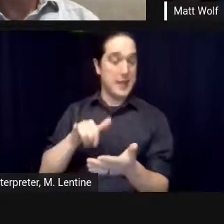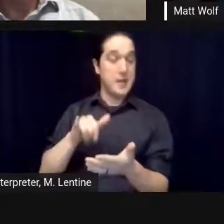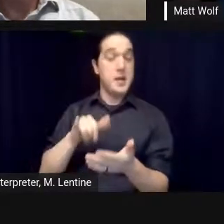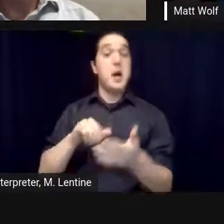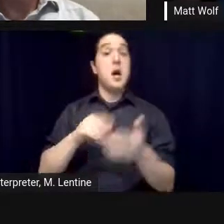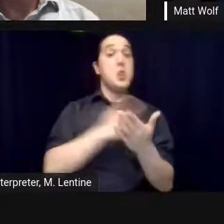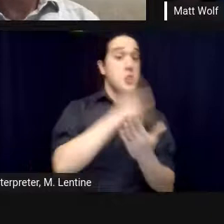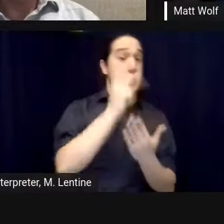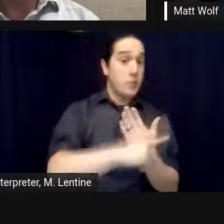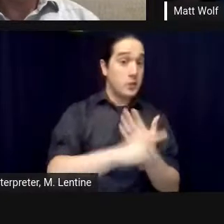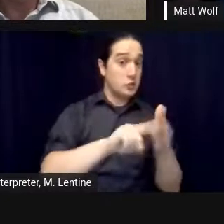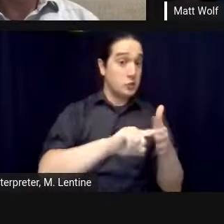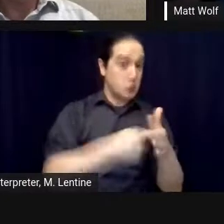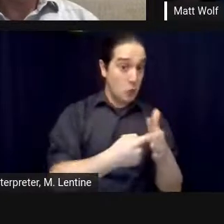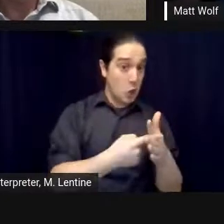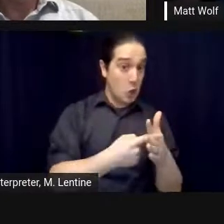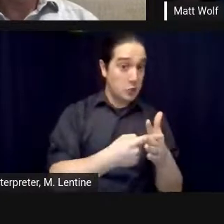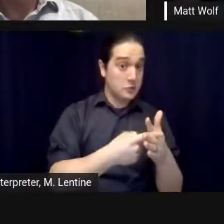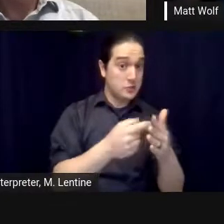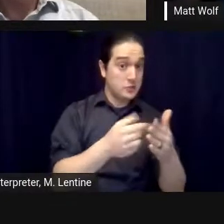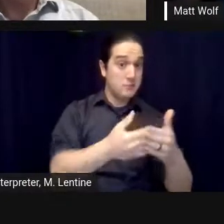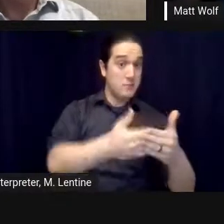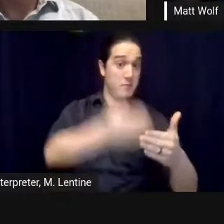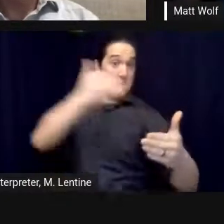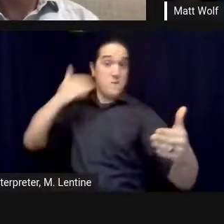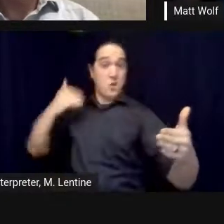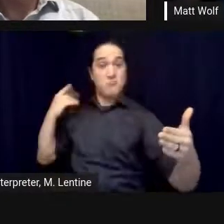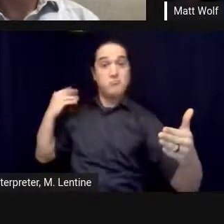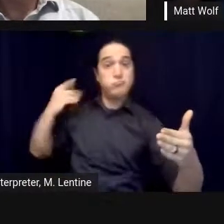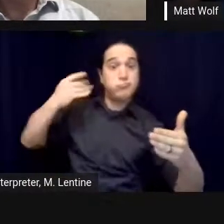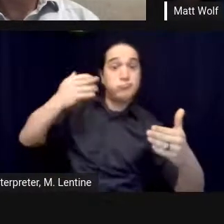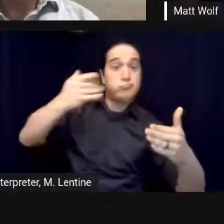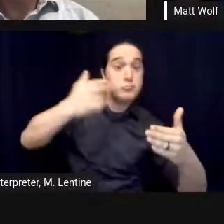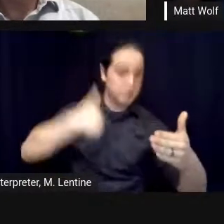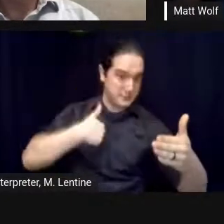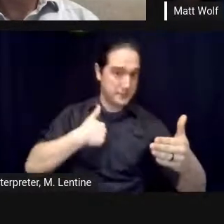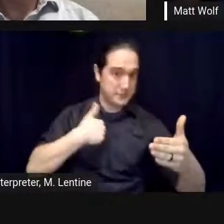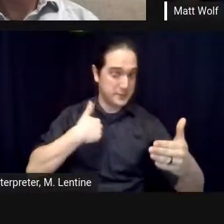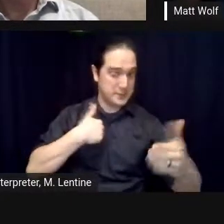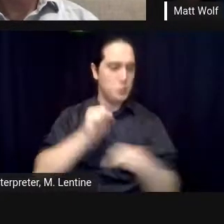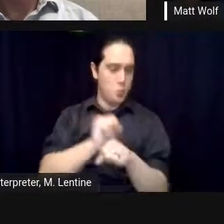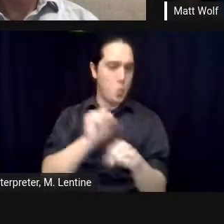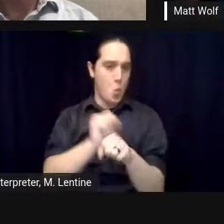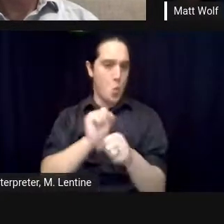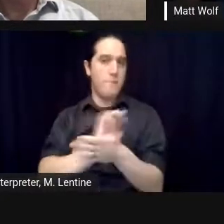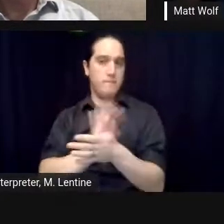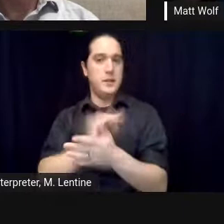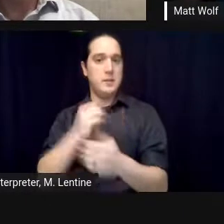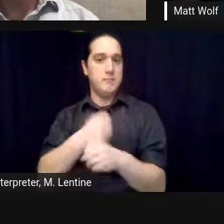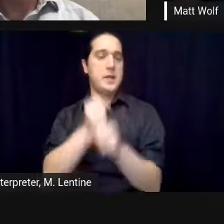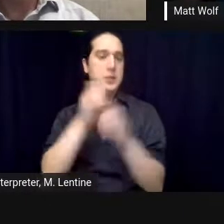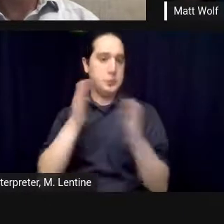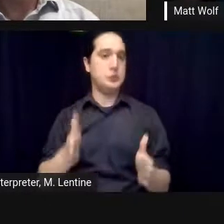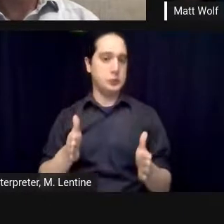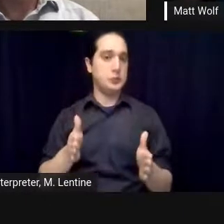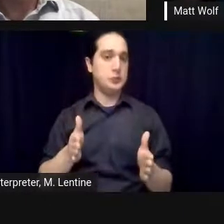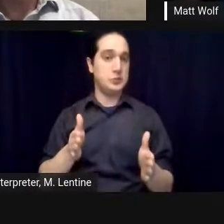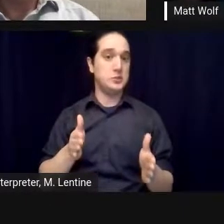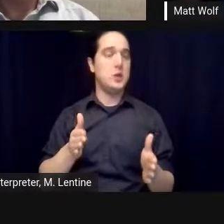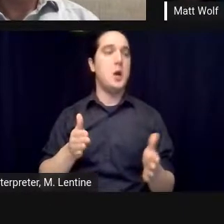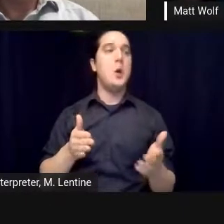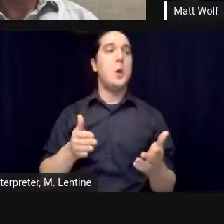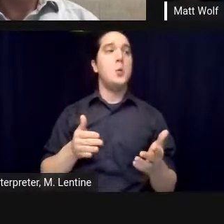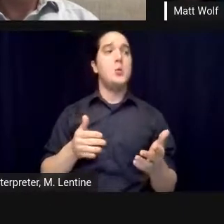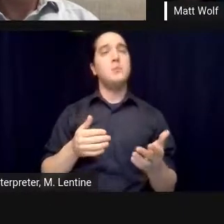i was really interested in using this time these two years that it took to make the film and to do this deep